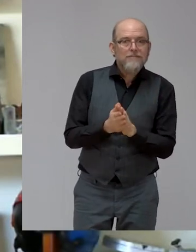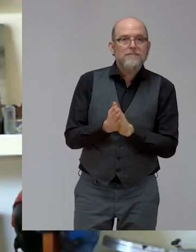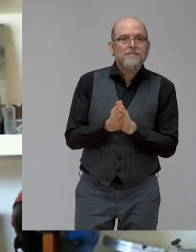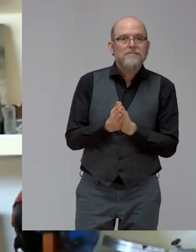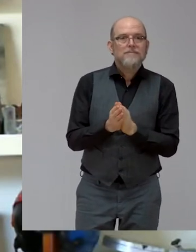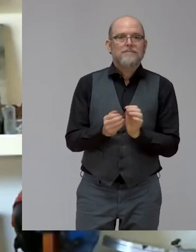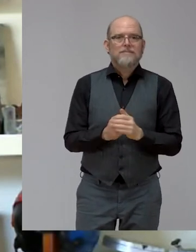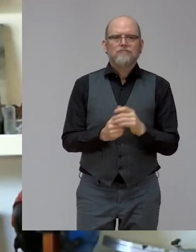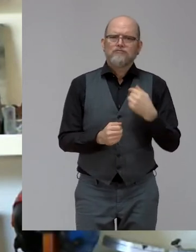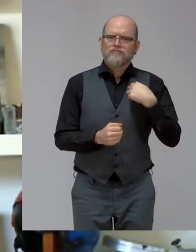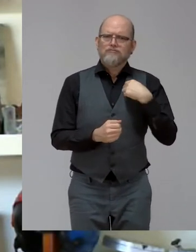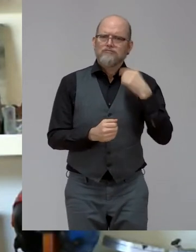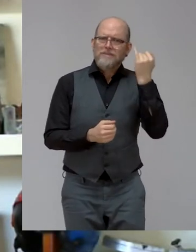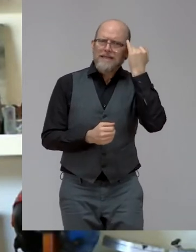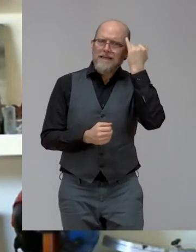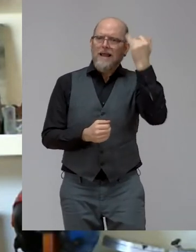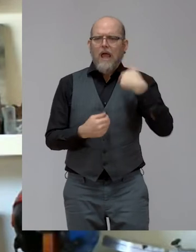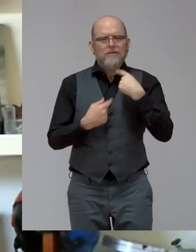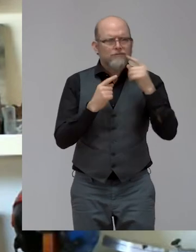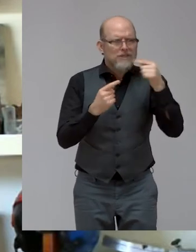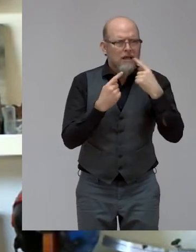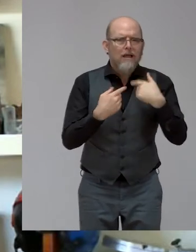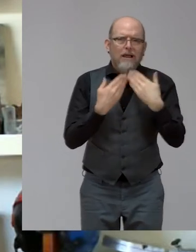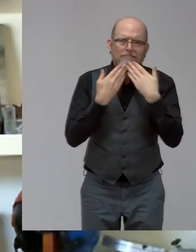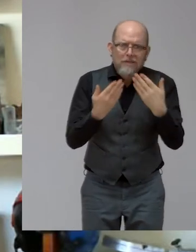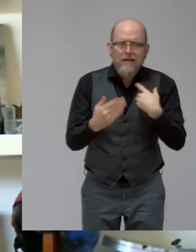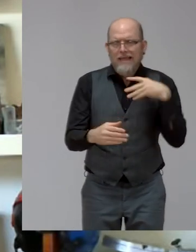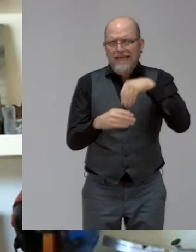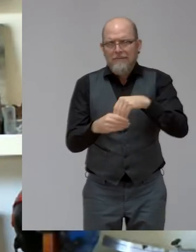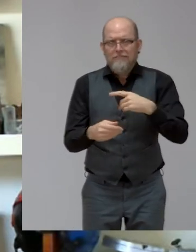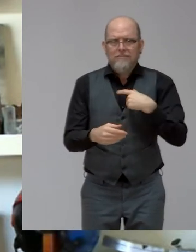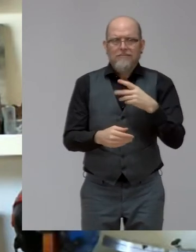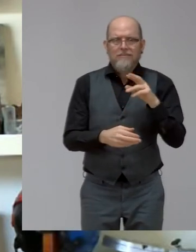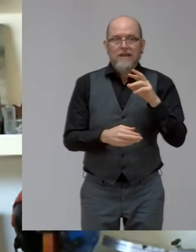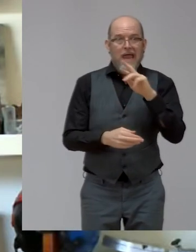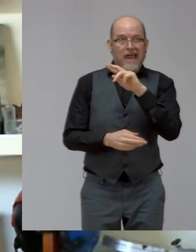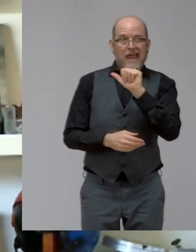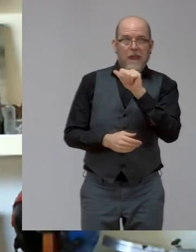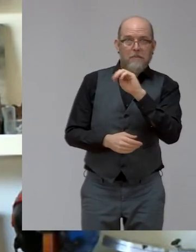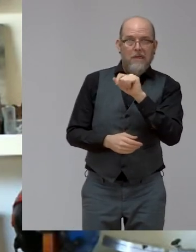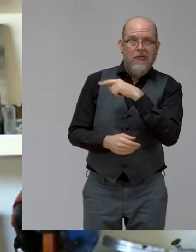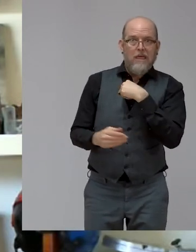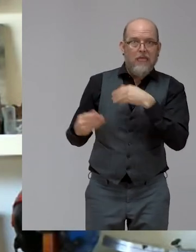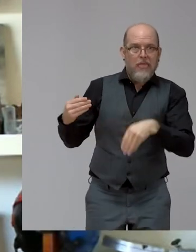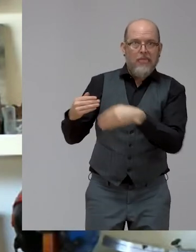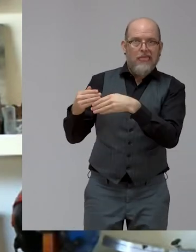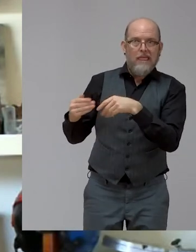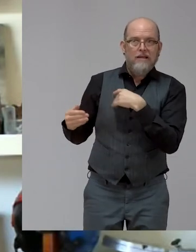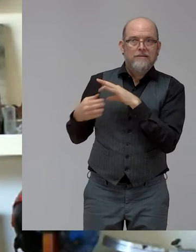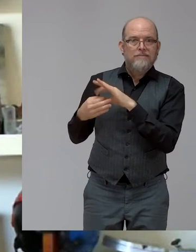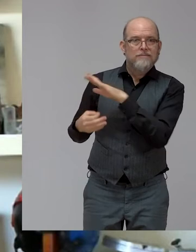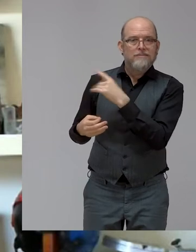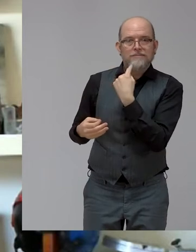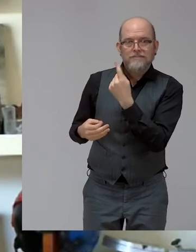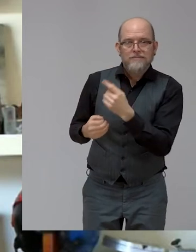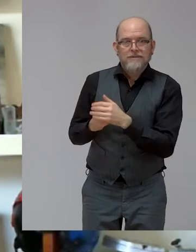And I would like to continue from what Rama is talking about. And it's about leadership.